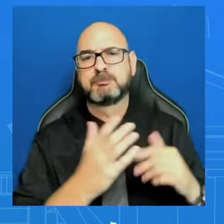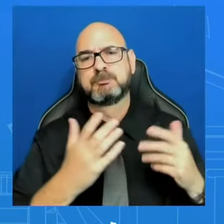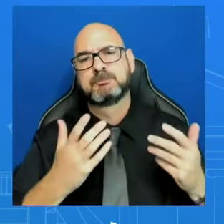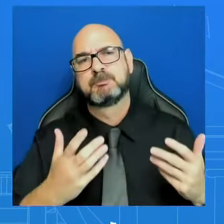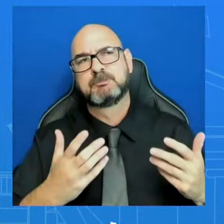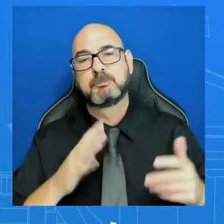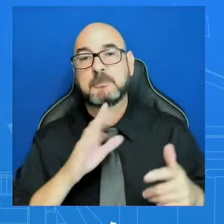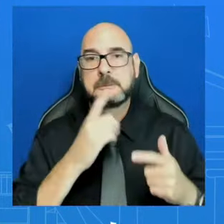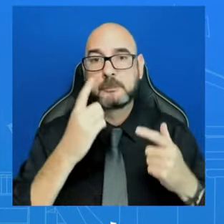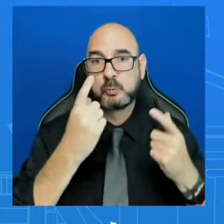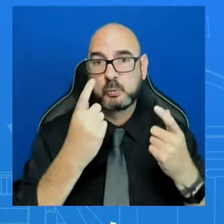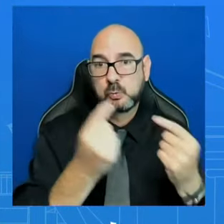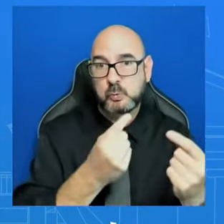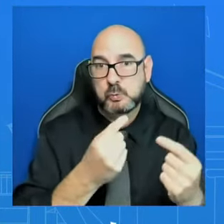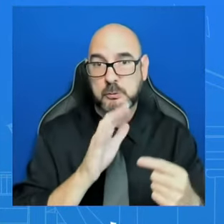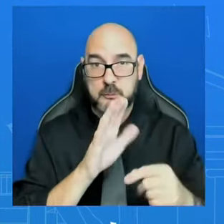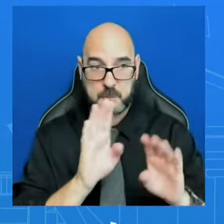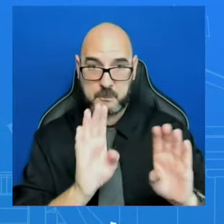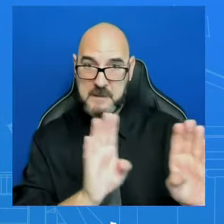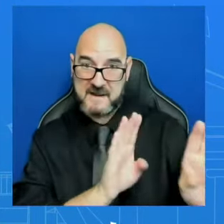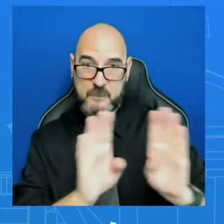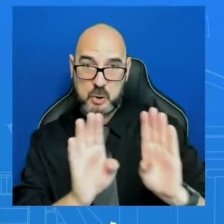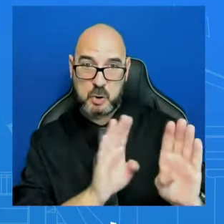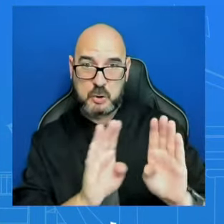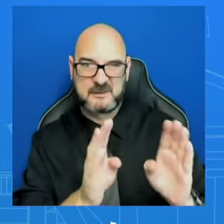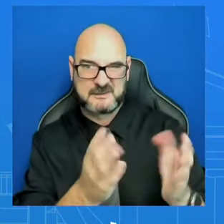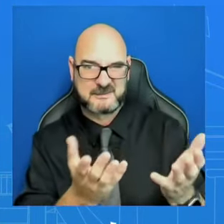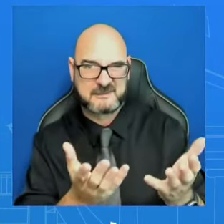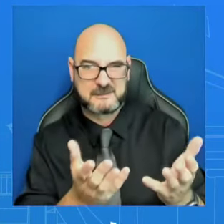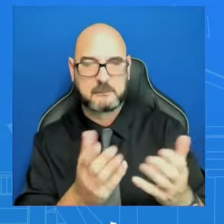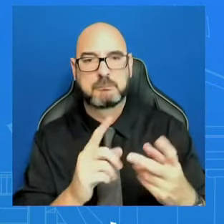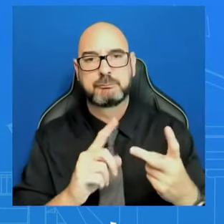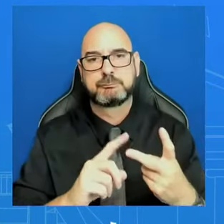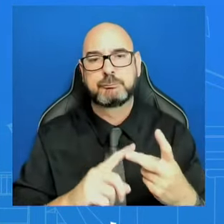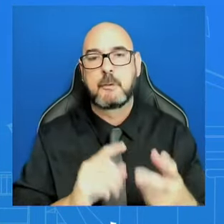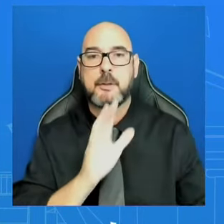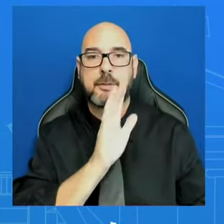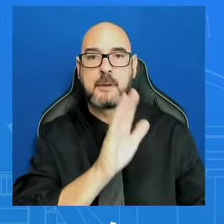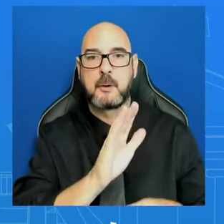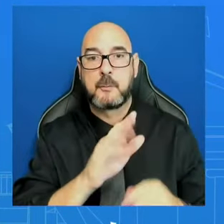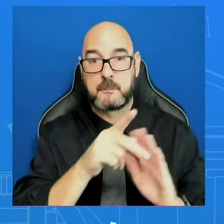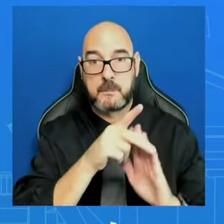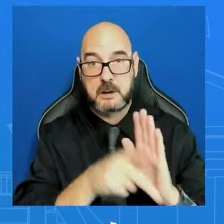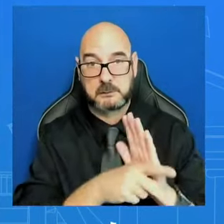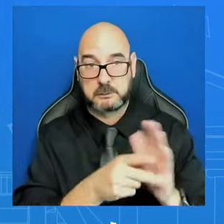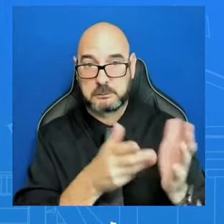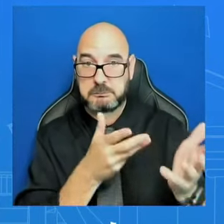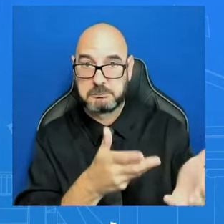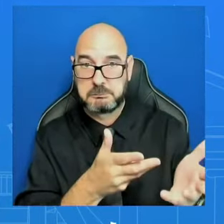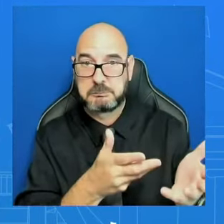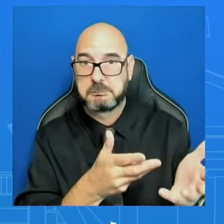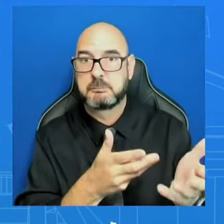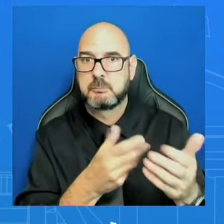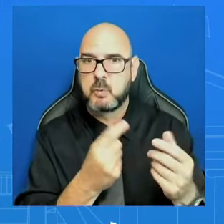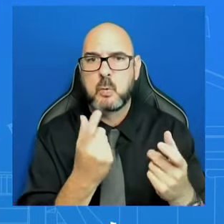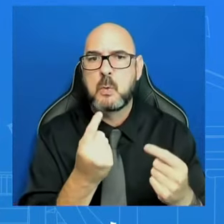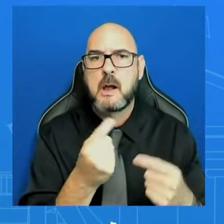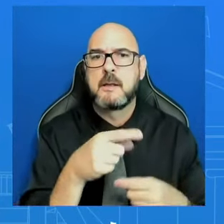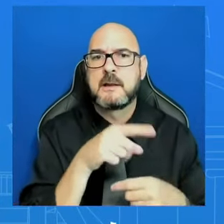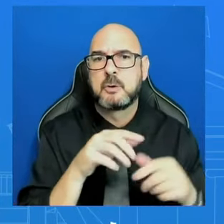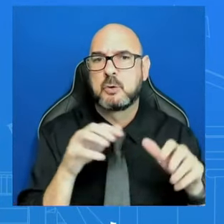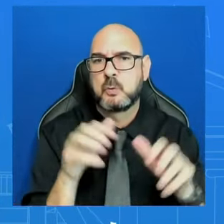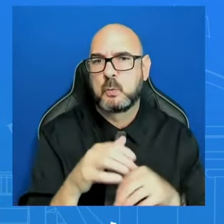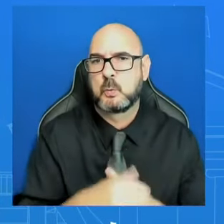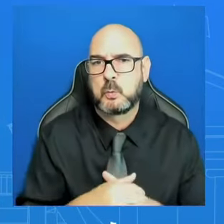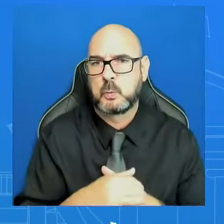modifies their policy and decision-making processes. And so, first of all, let's see what they say